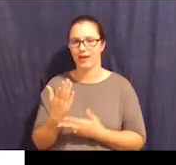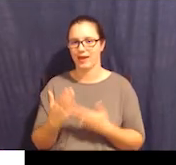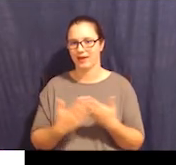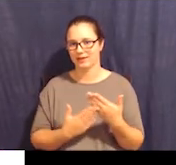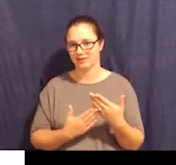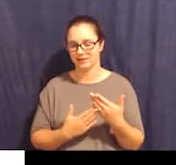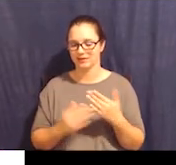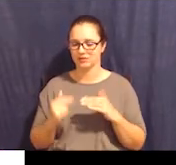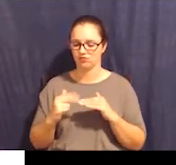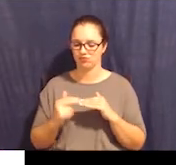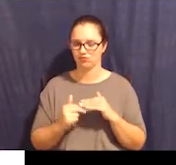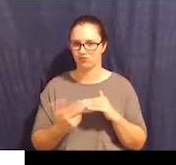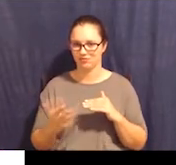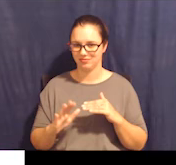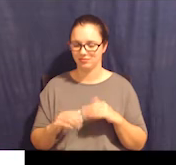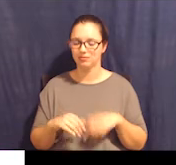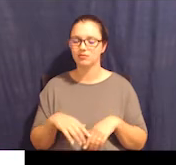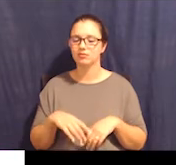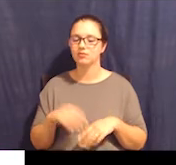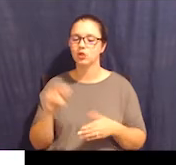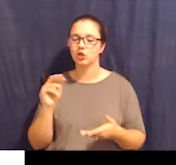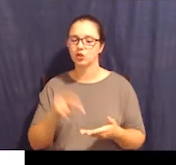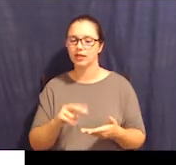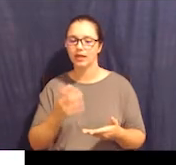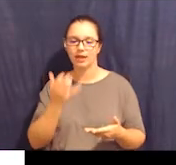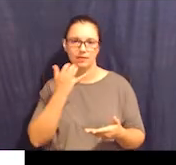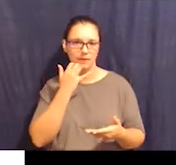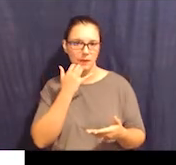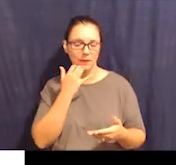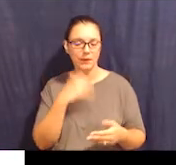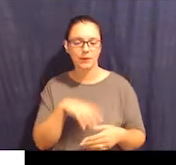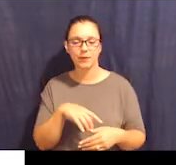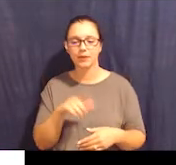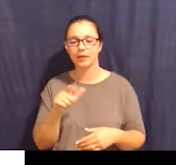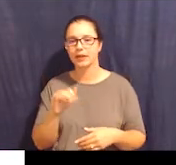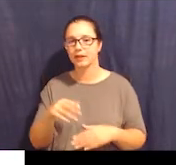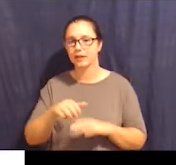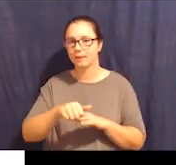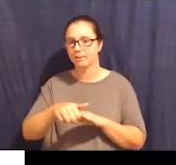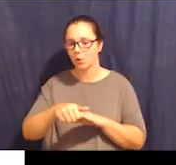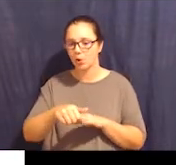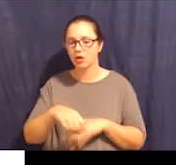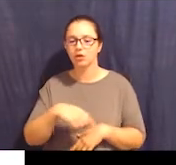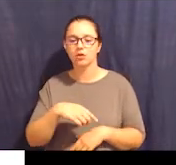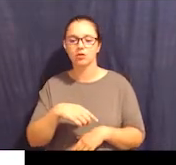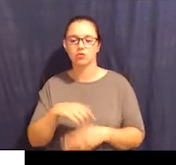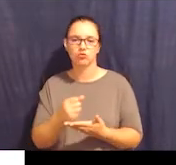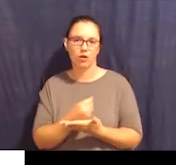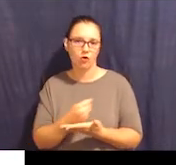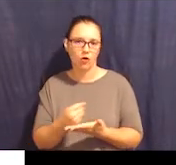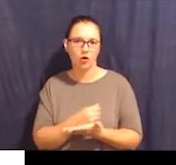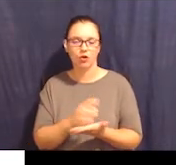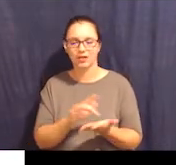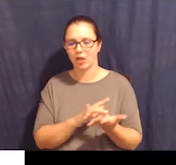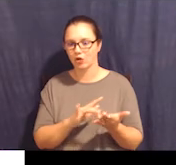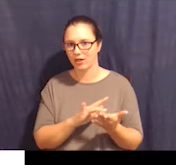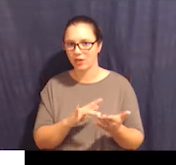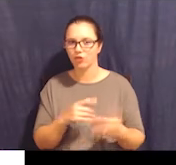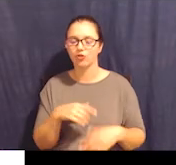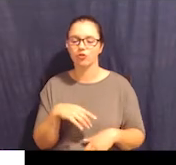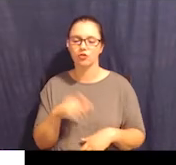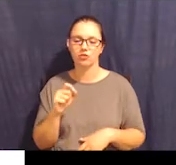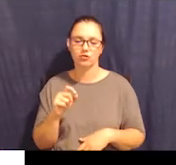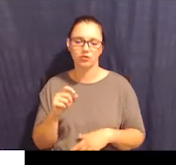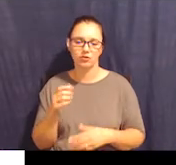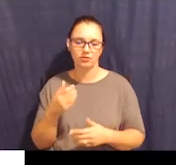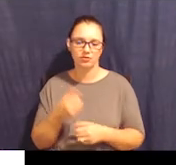a clipboard, there's a credit card, there's a calculator, there's cash, there's a cup of coffee, there's a USB, there's glasses, looks like someone's